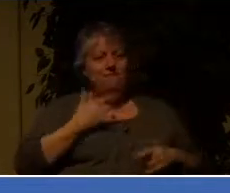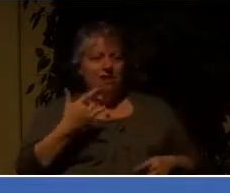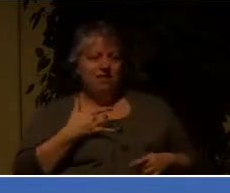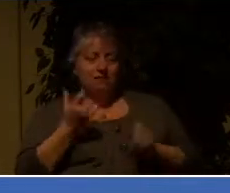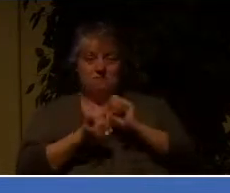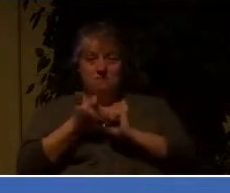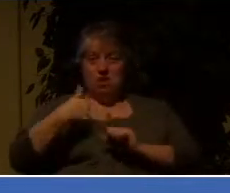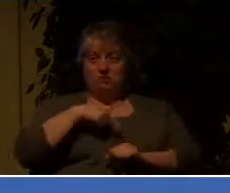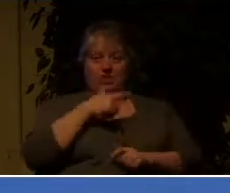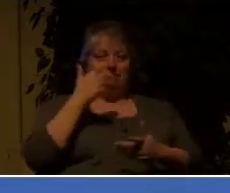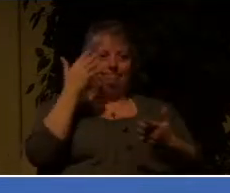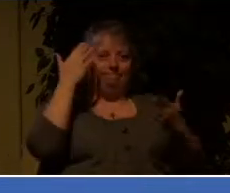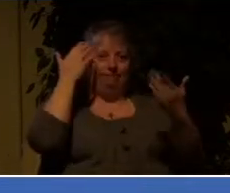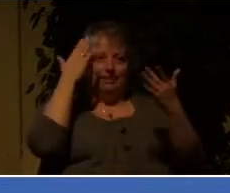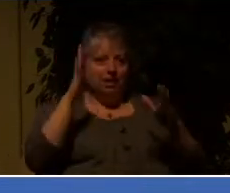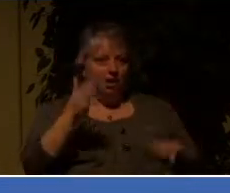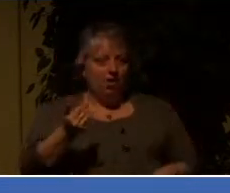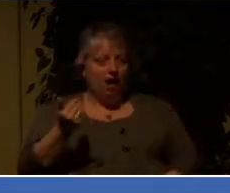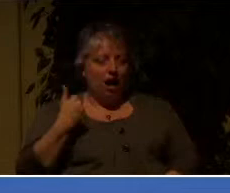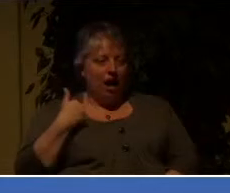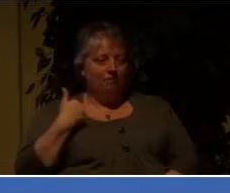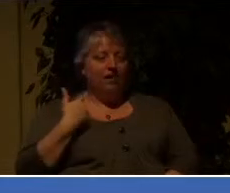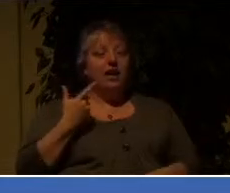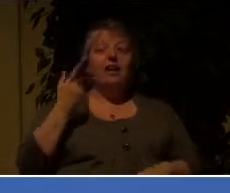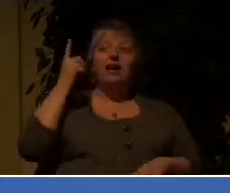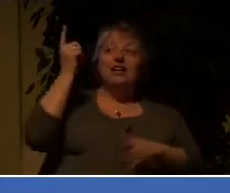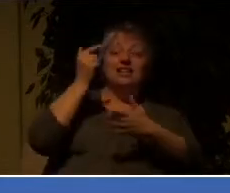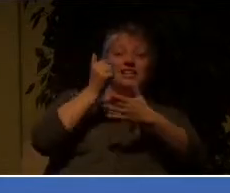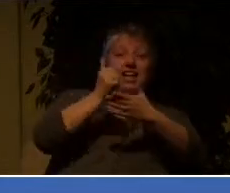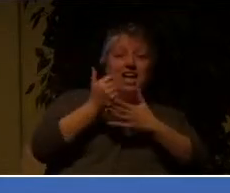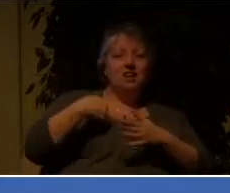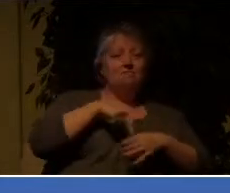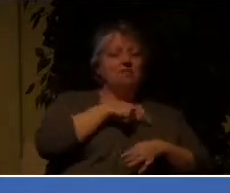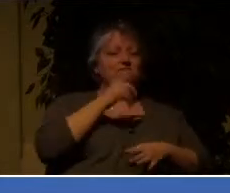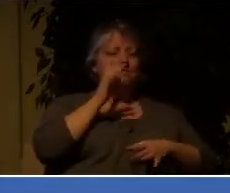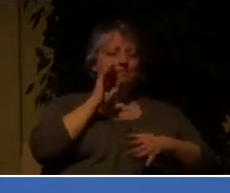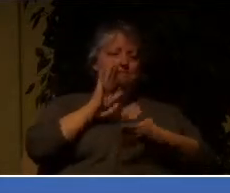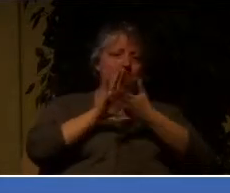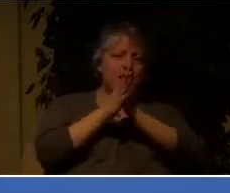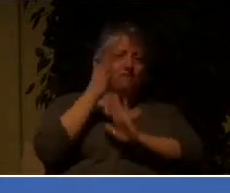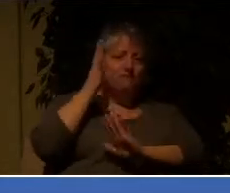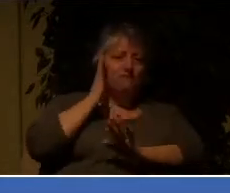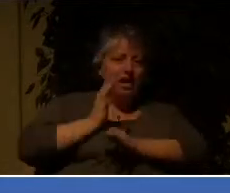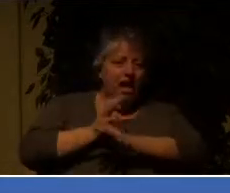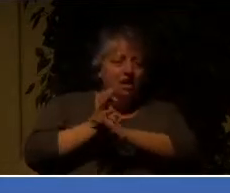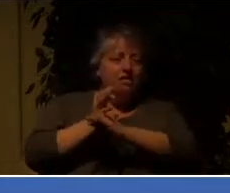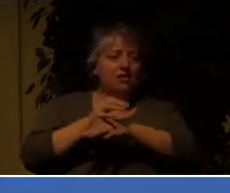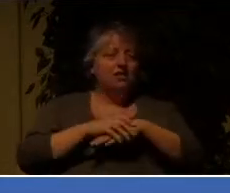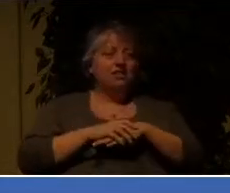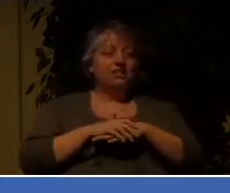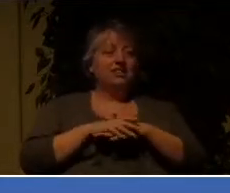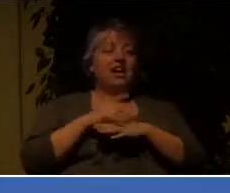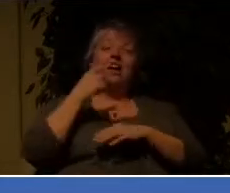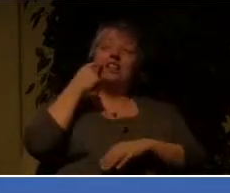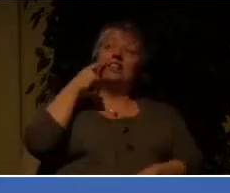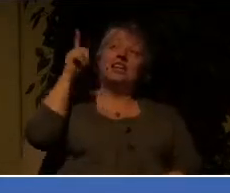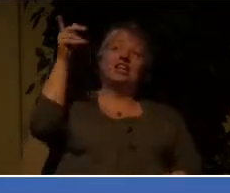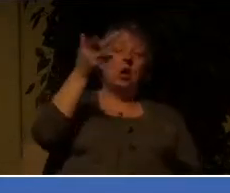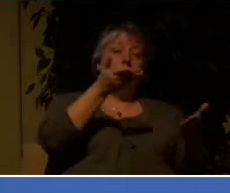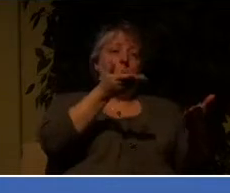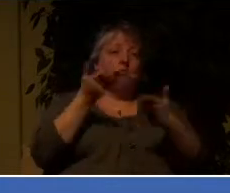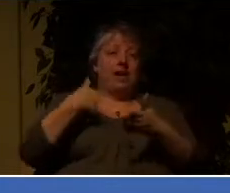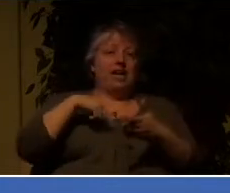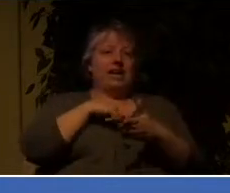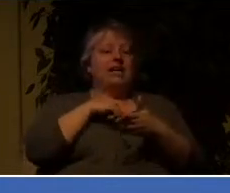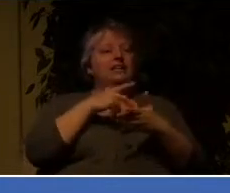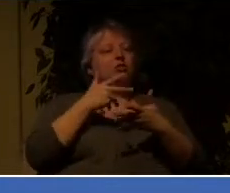He's enabled many of us to be faithful to one degree or another. I believe he's bringing us into a new season where he's bringing